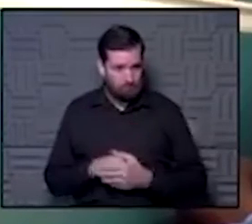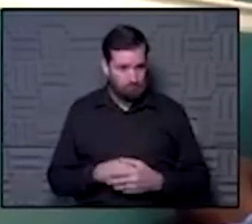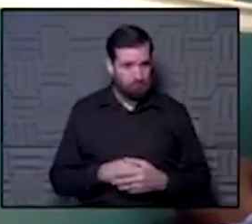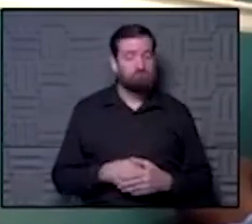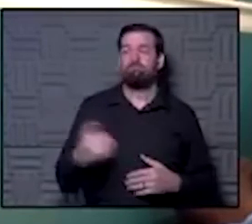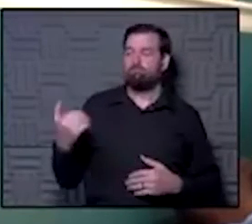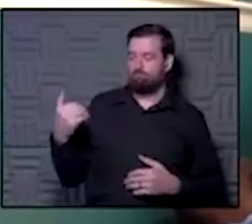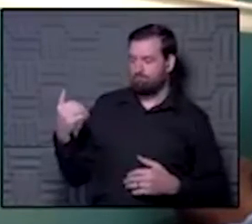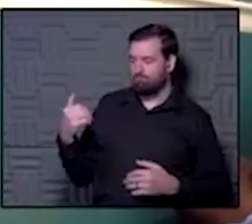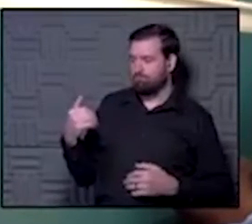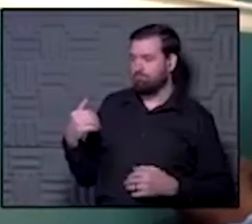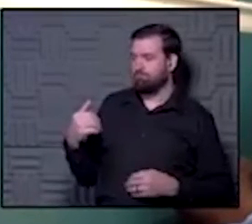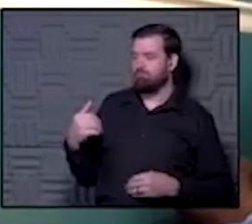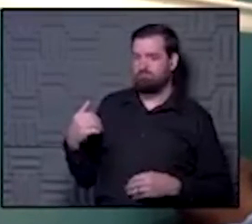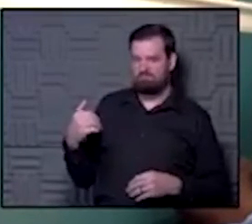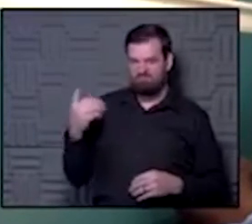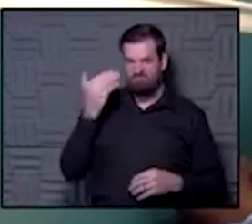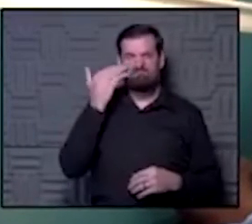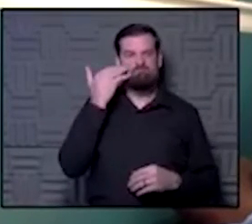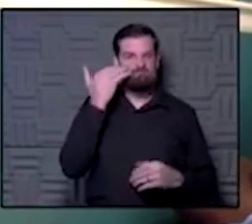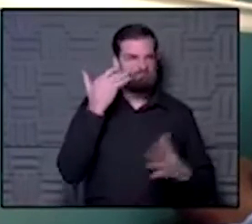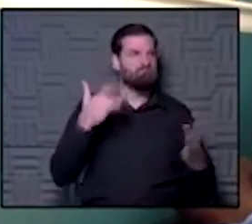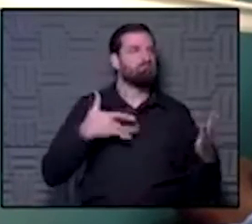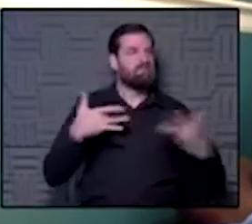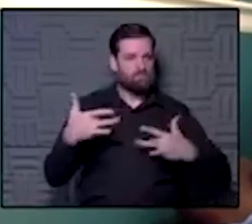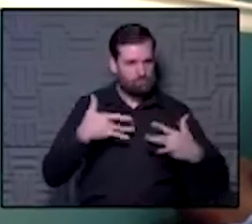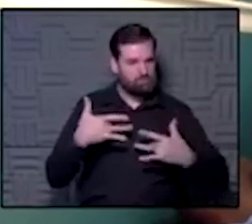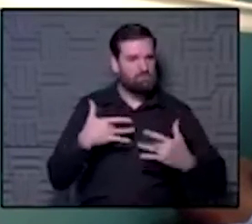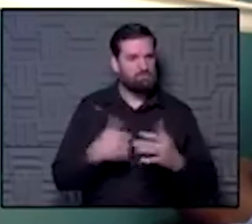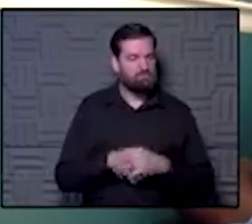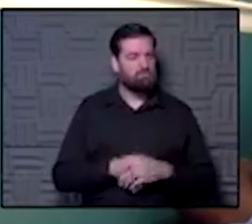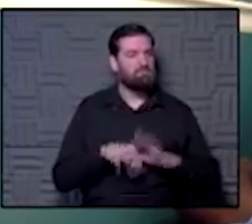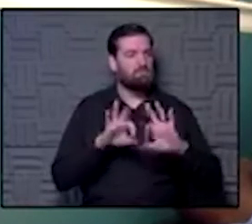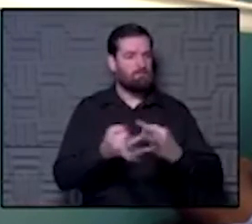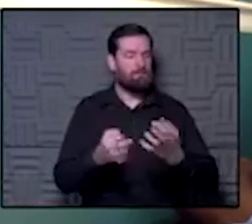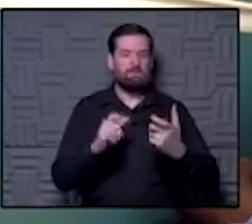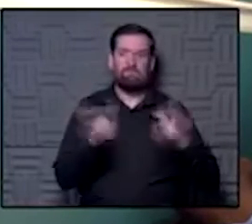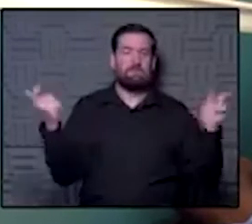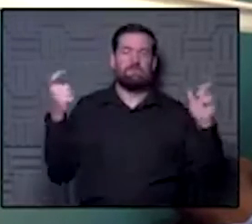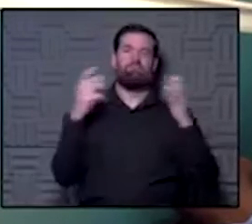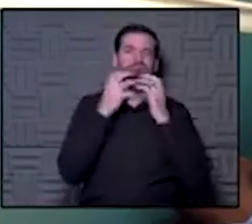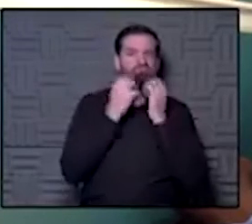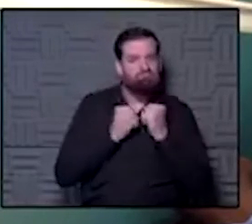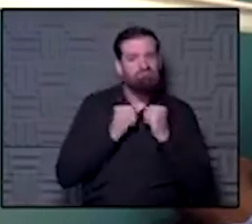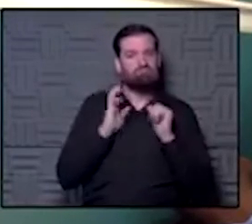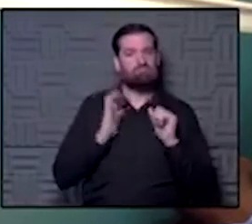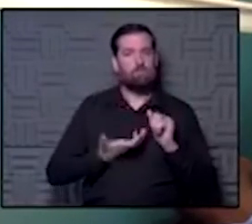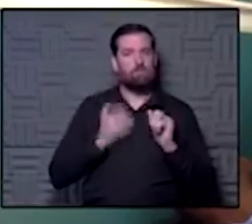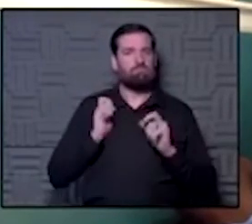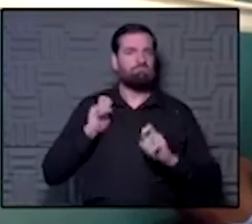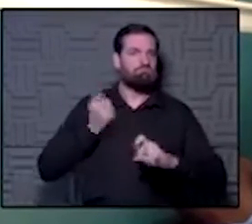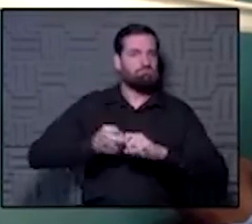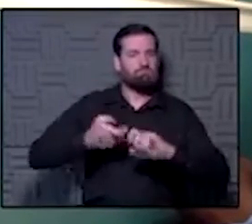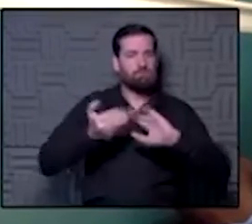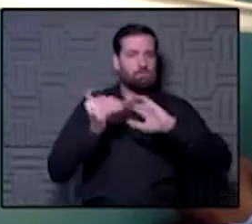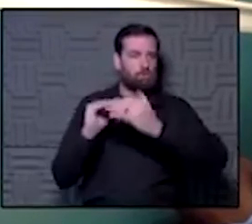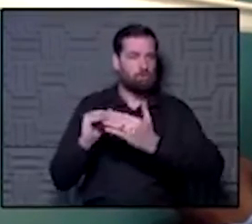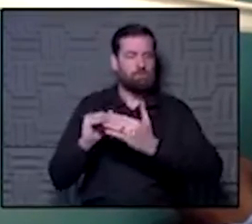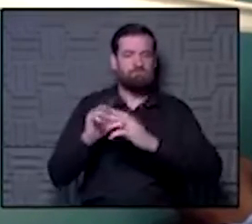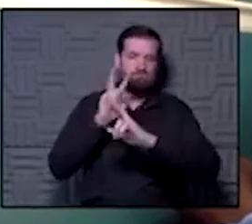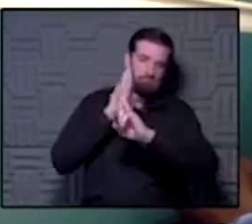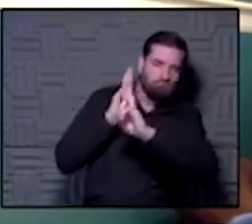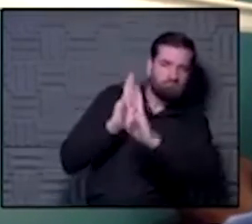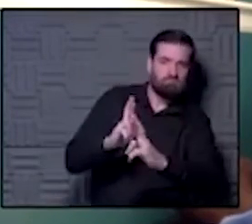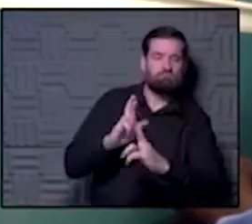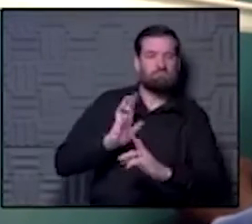have children, and I know it is a concern. So family is a huge value for our Latino families. So respect for our elders